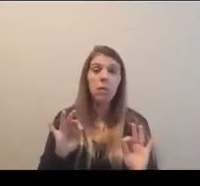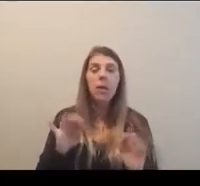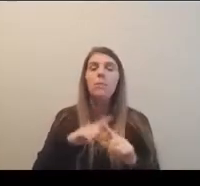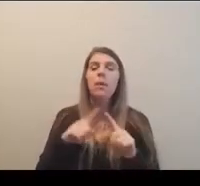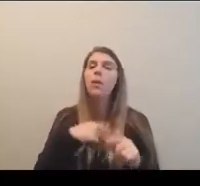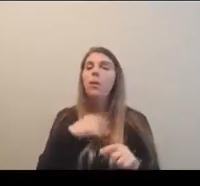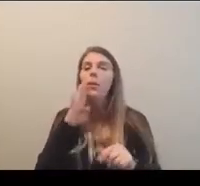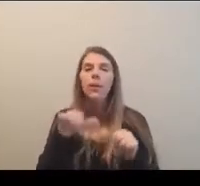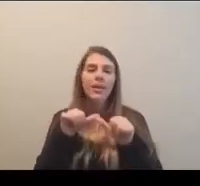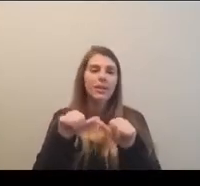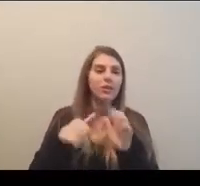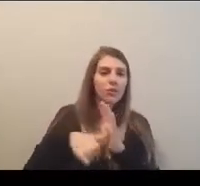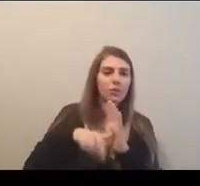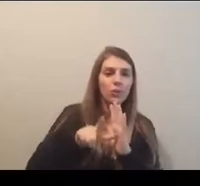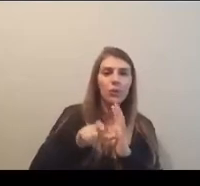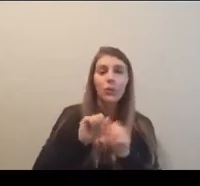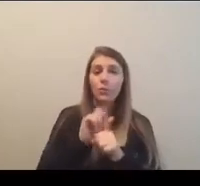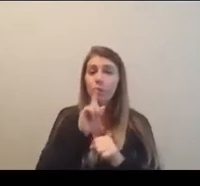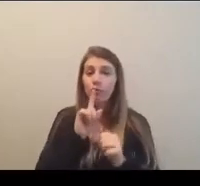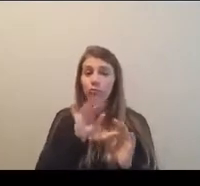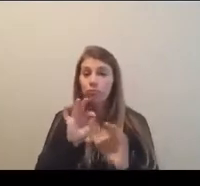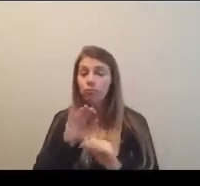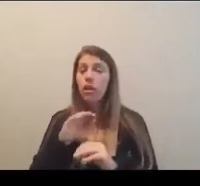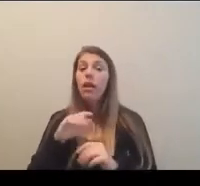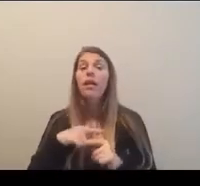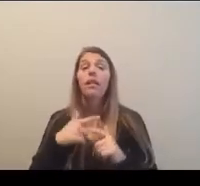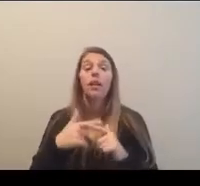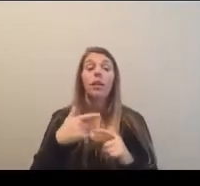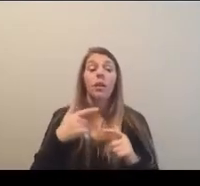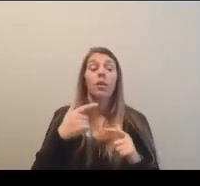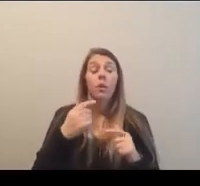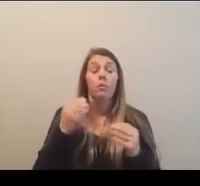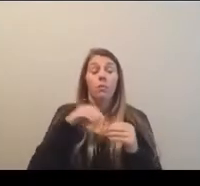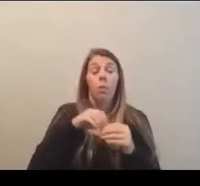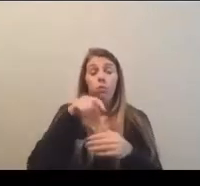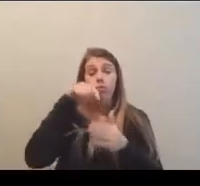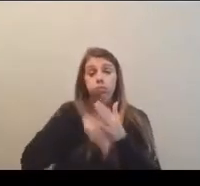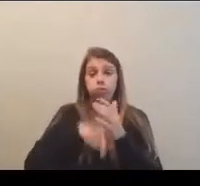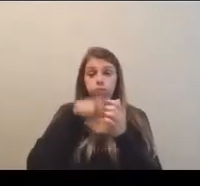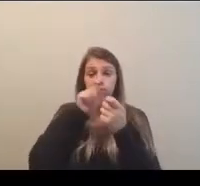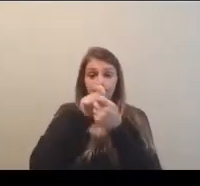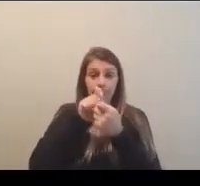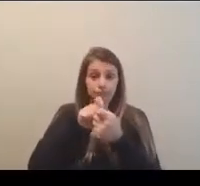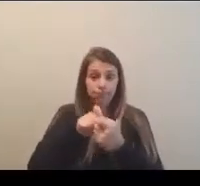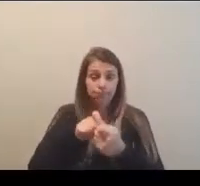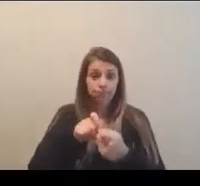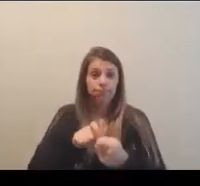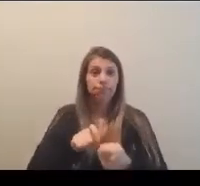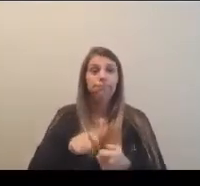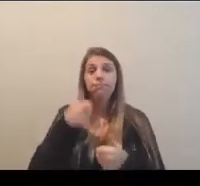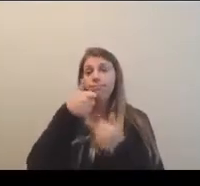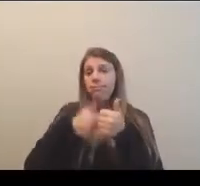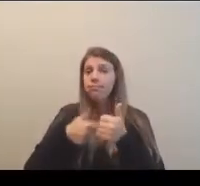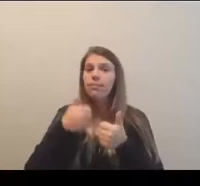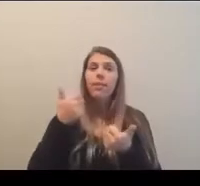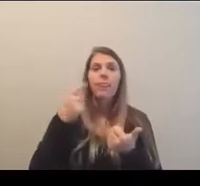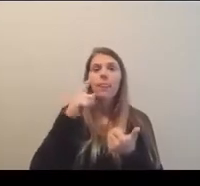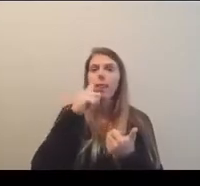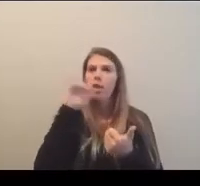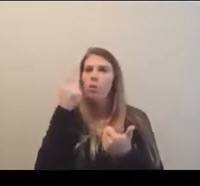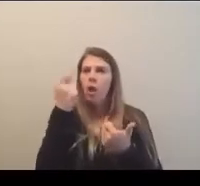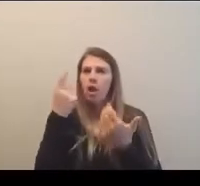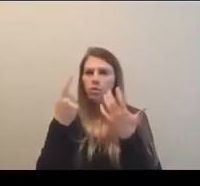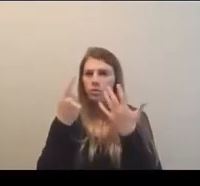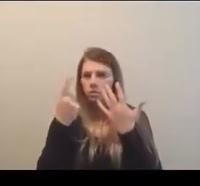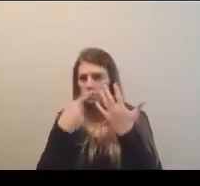continue to review. And as we, um, get into really more detail of, um, each of the, like looking at the criteria, et